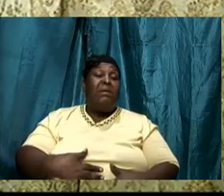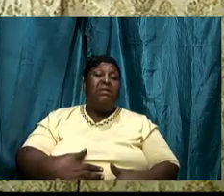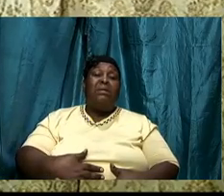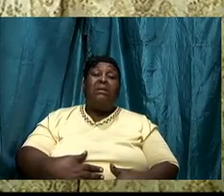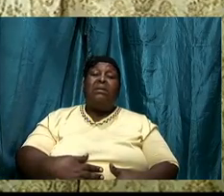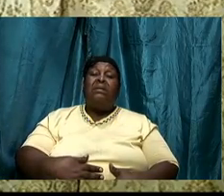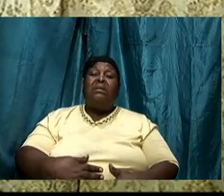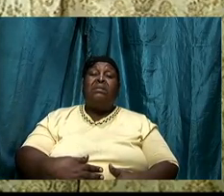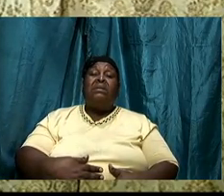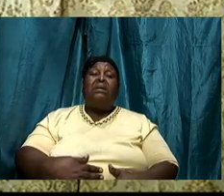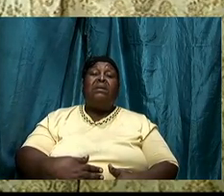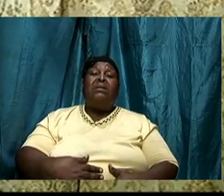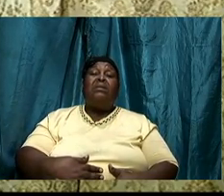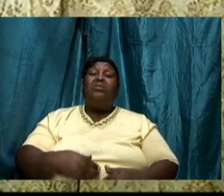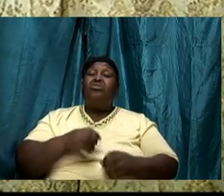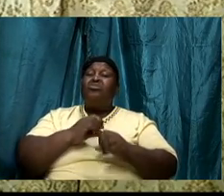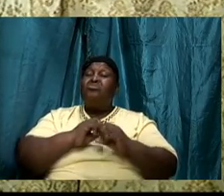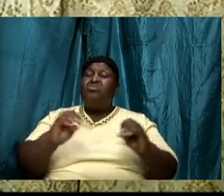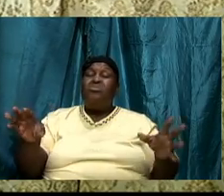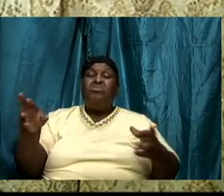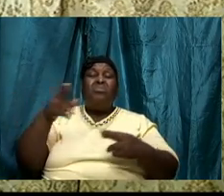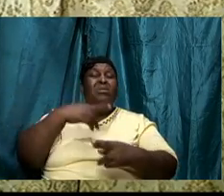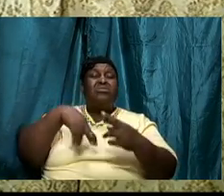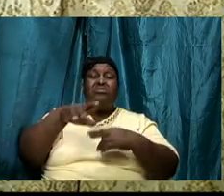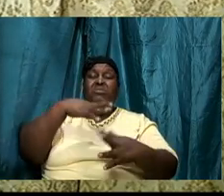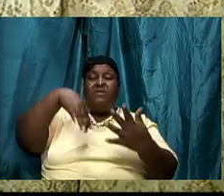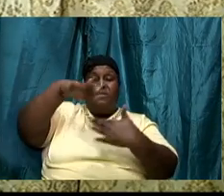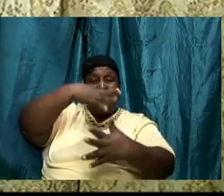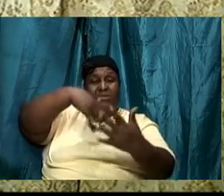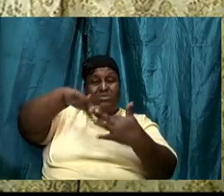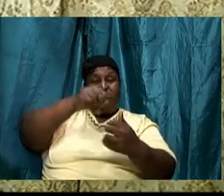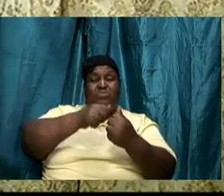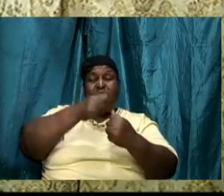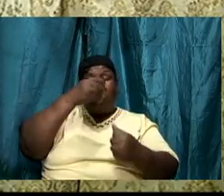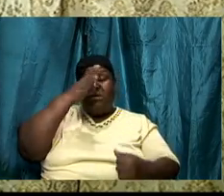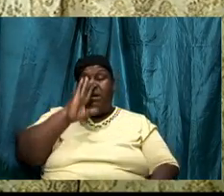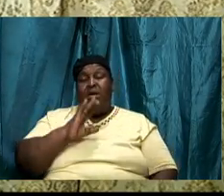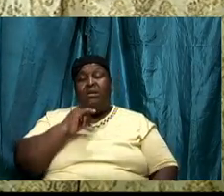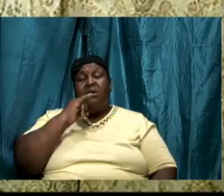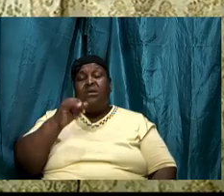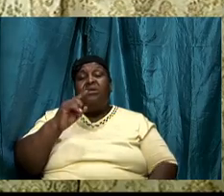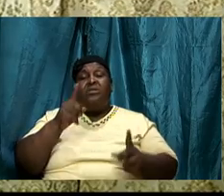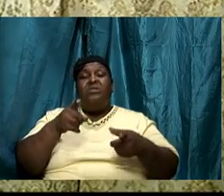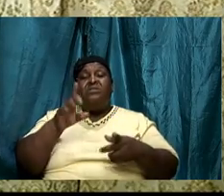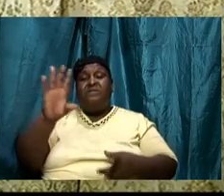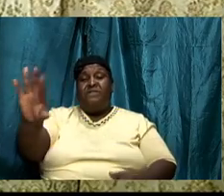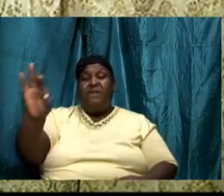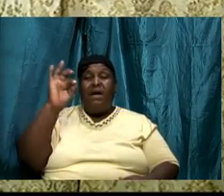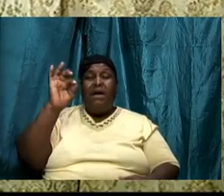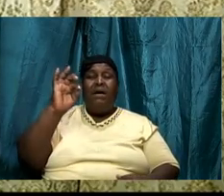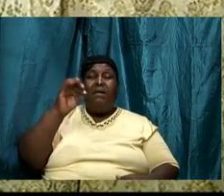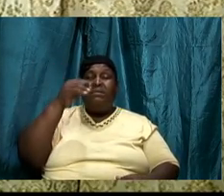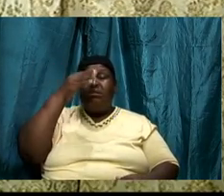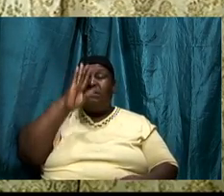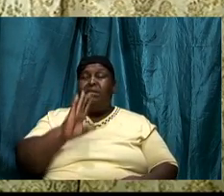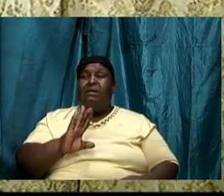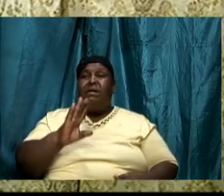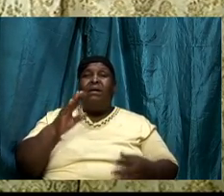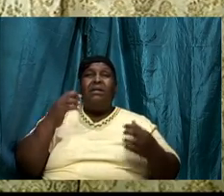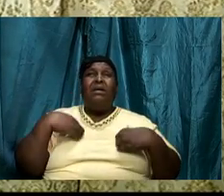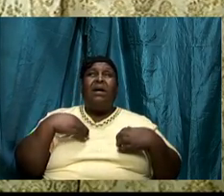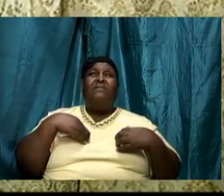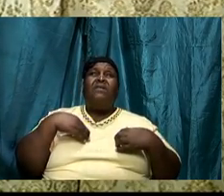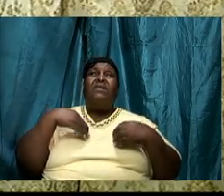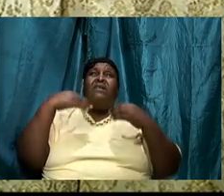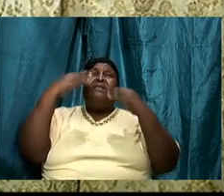relationship or fellowship with God is going to find that God have a face-to-face chat with them